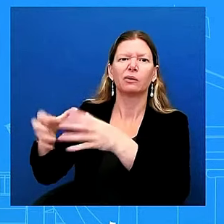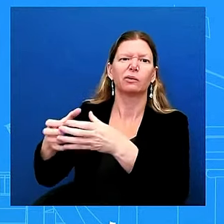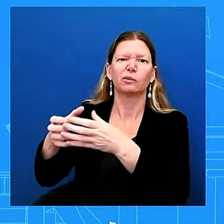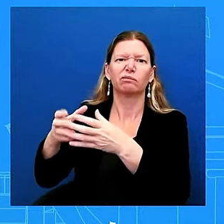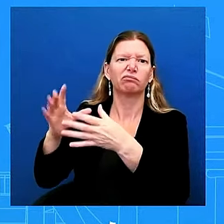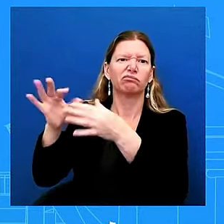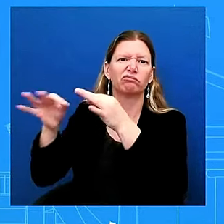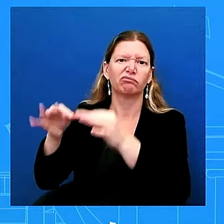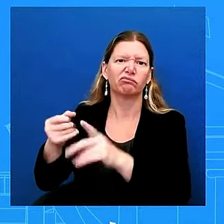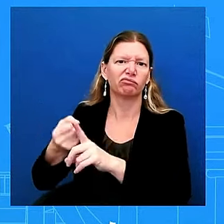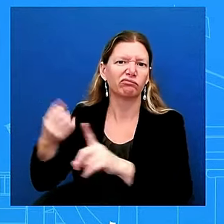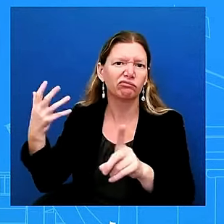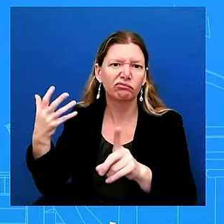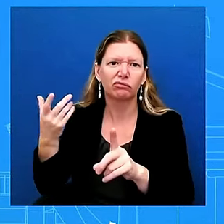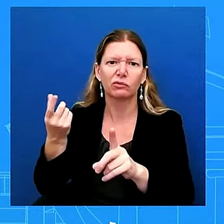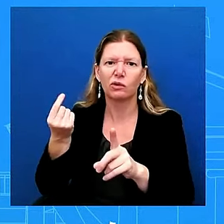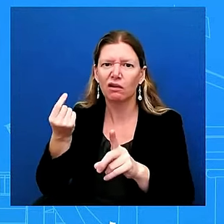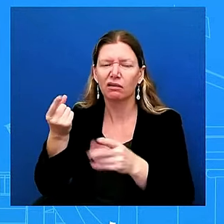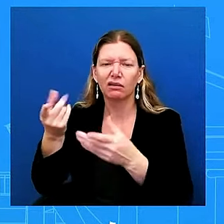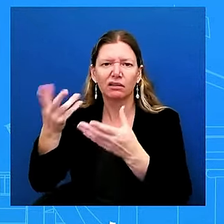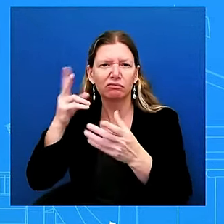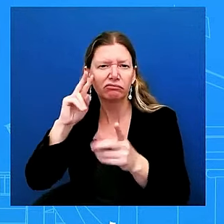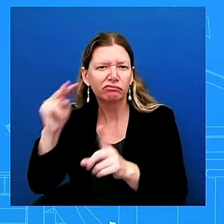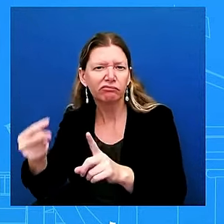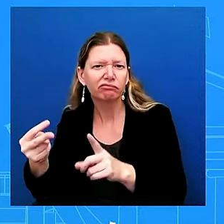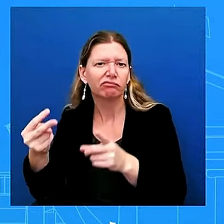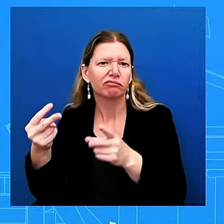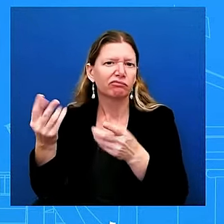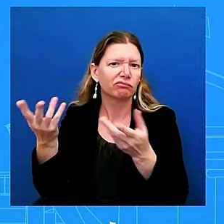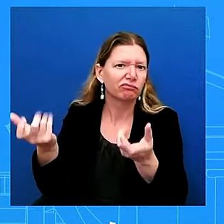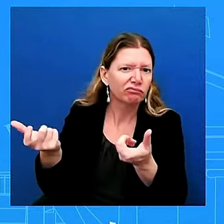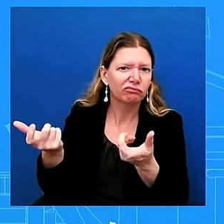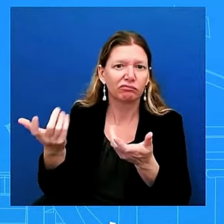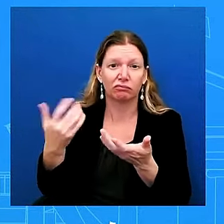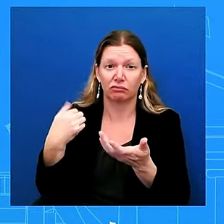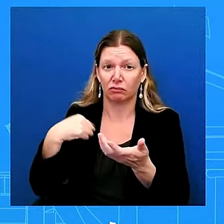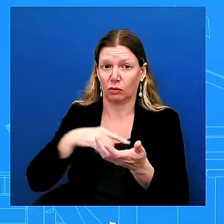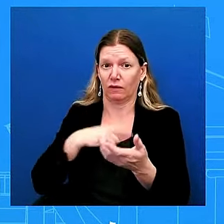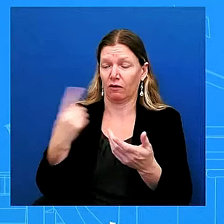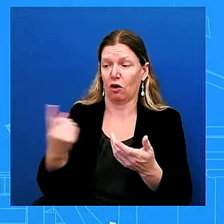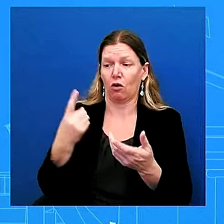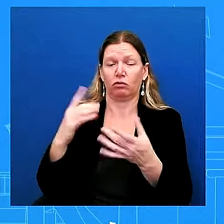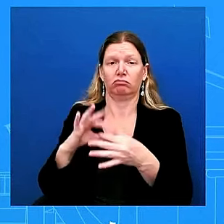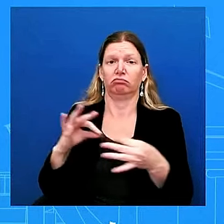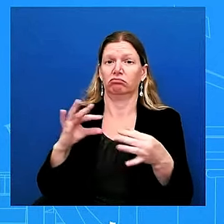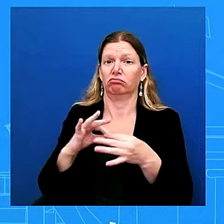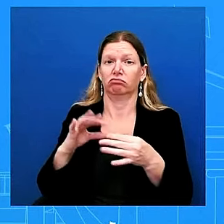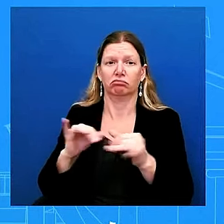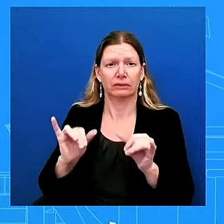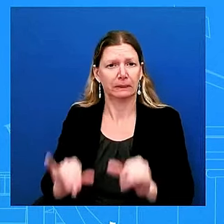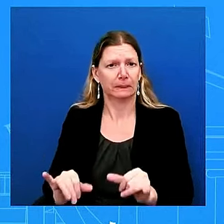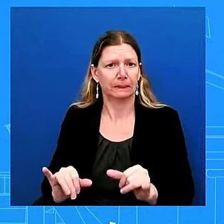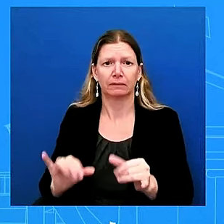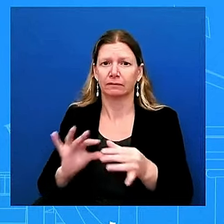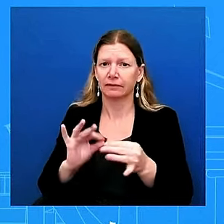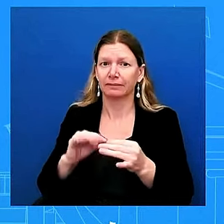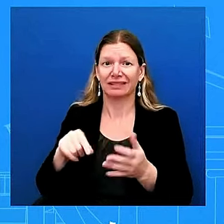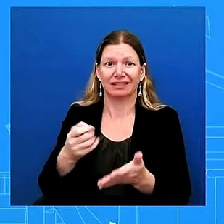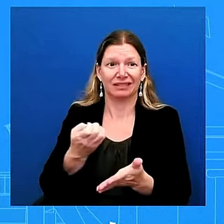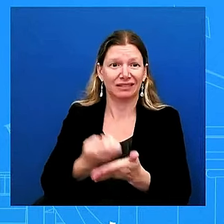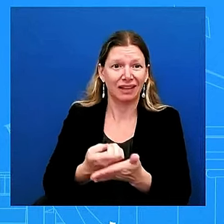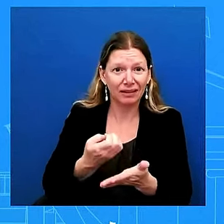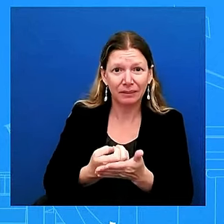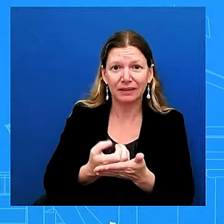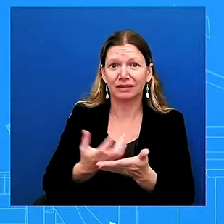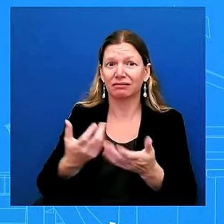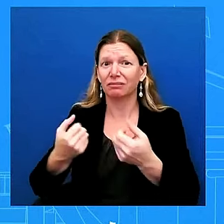we've also whether it's the economy uh whether it's the border uh that you know the vice president was going to build upon what we've been able to